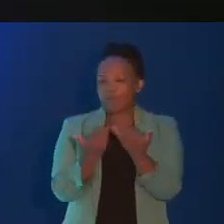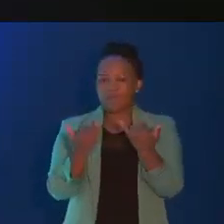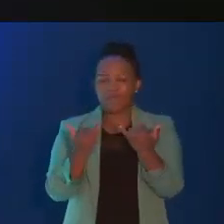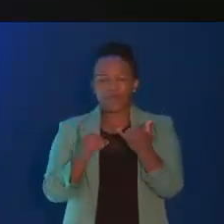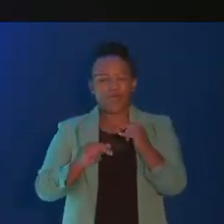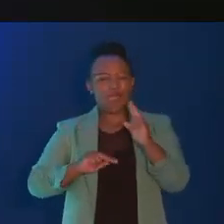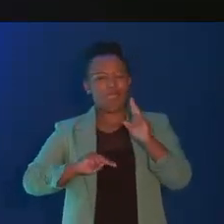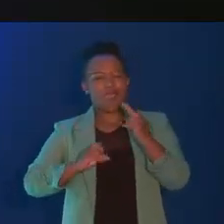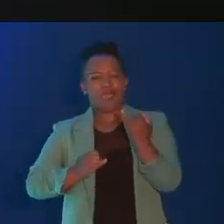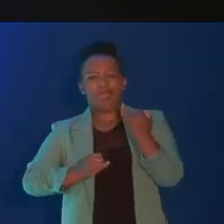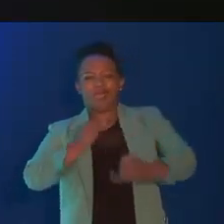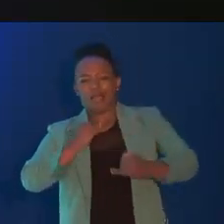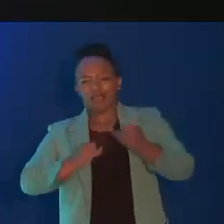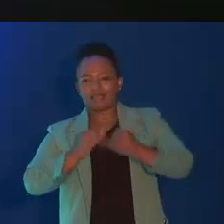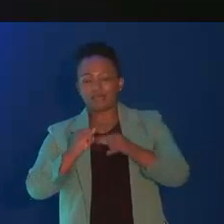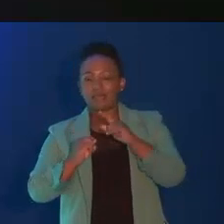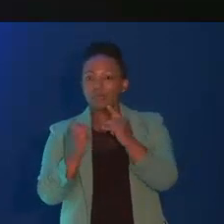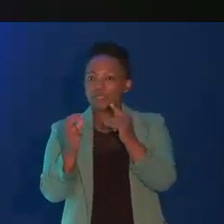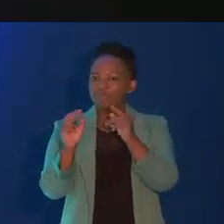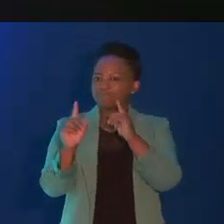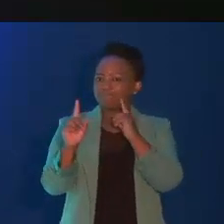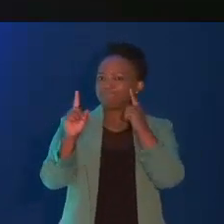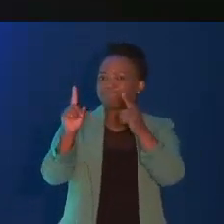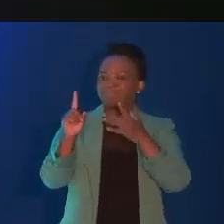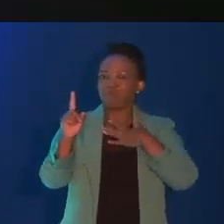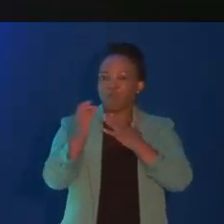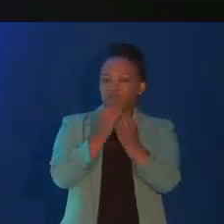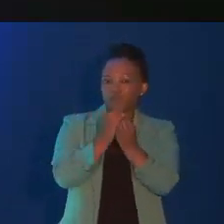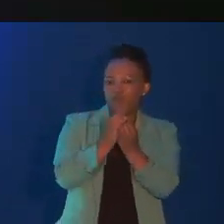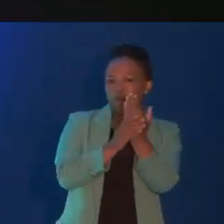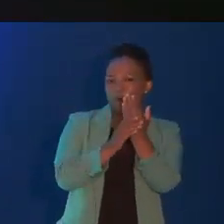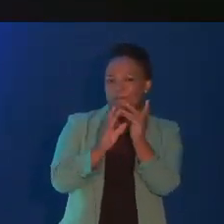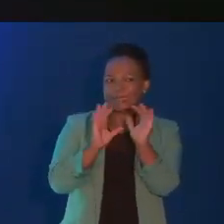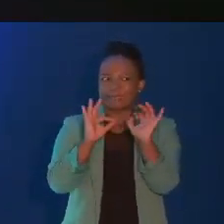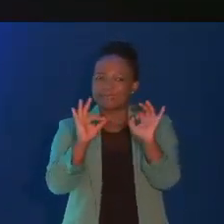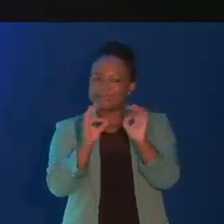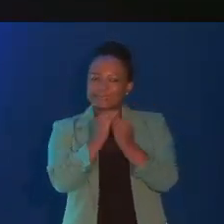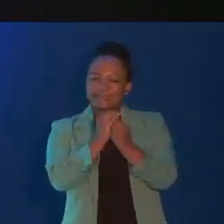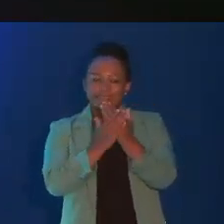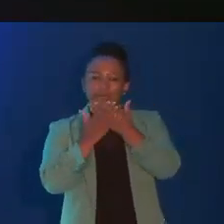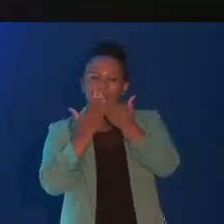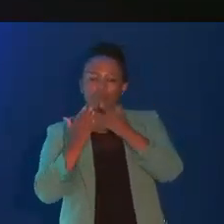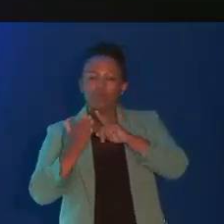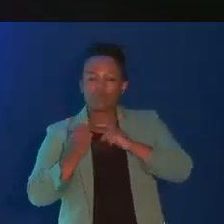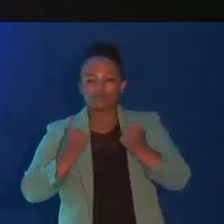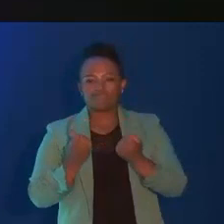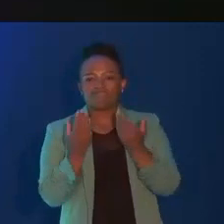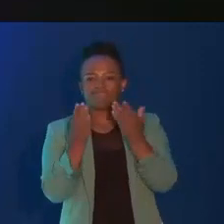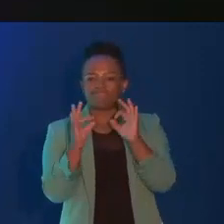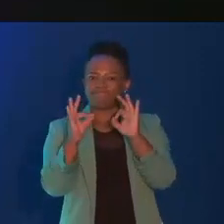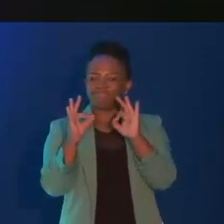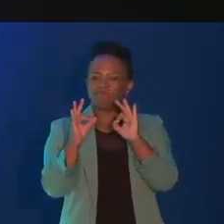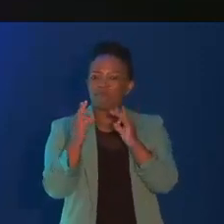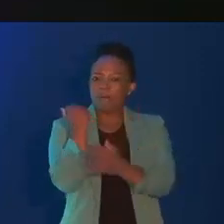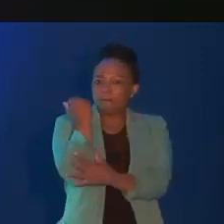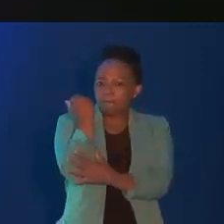not growing at the pace required to generate the revenues needed to expand services and relief to the